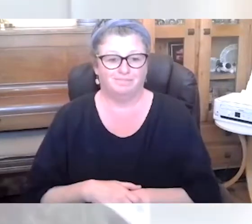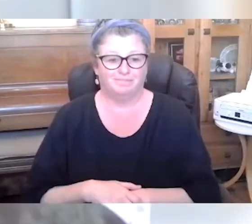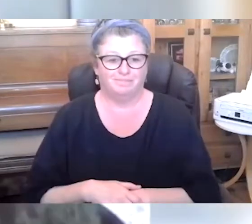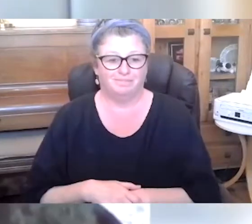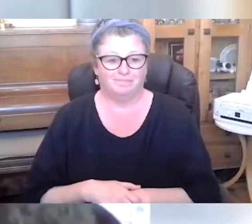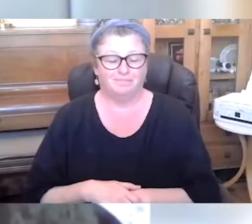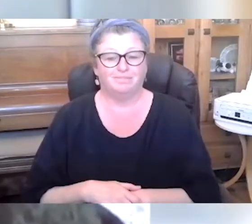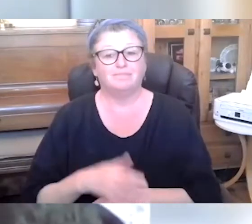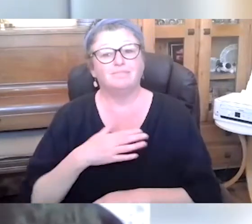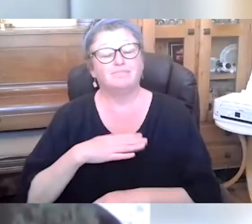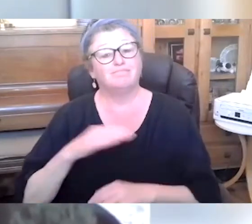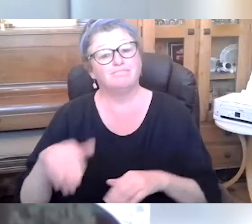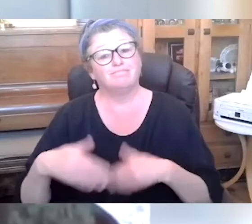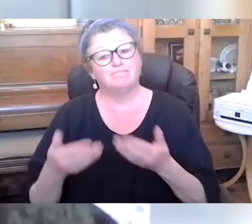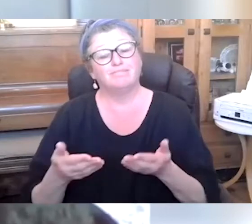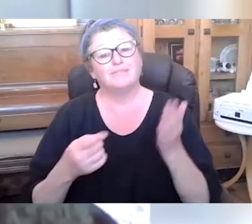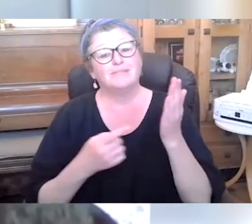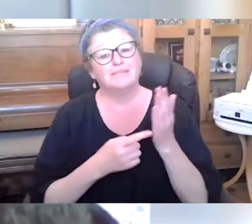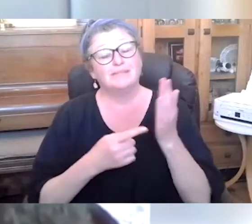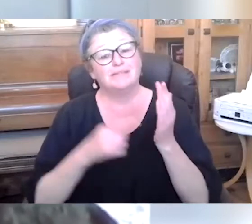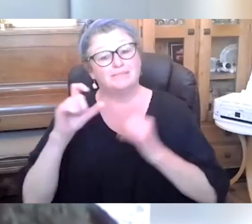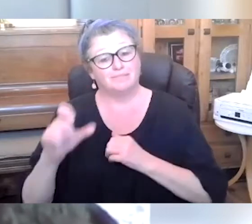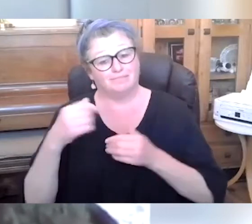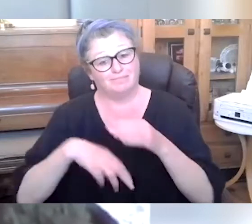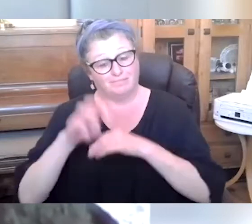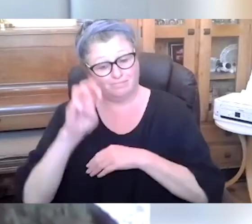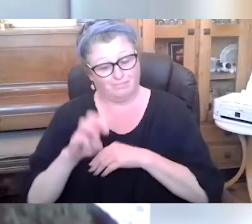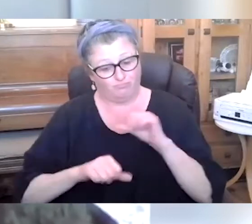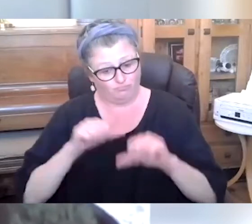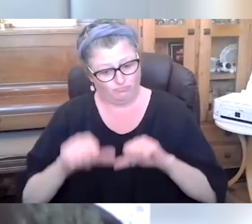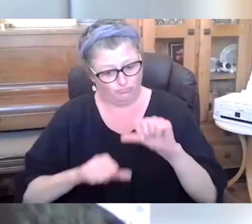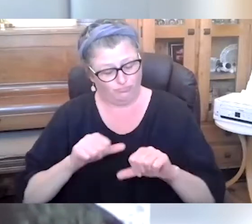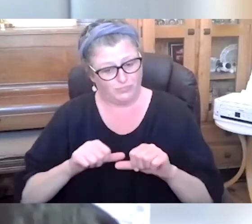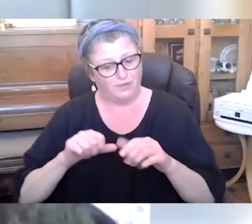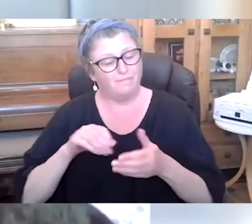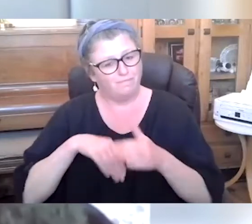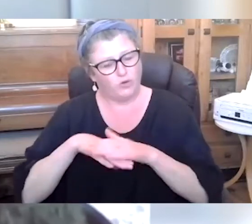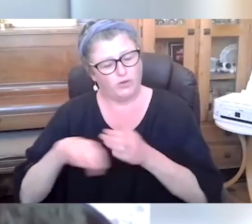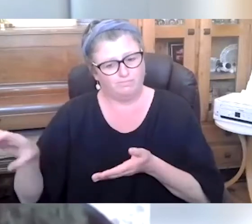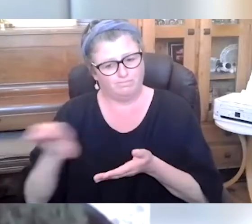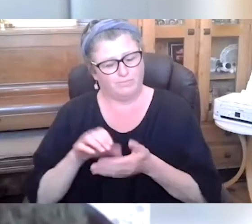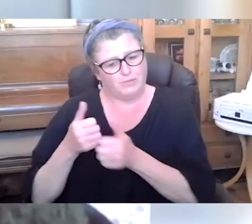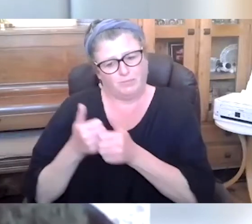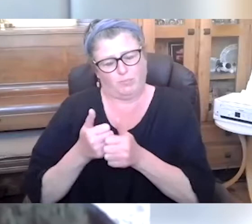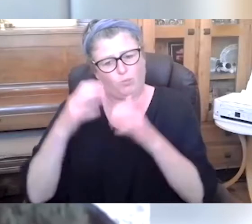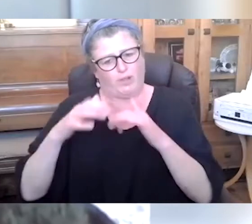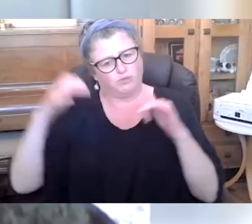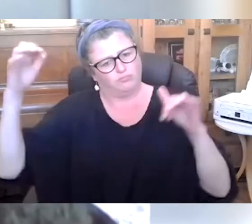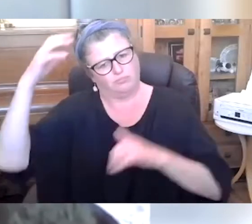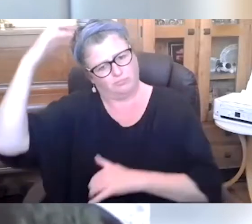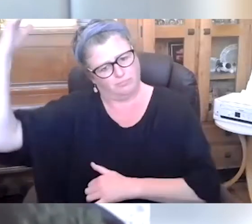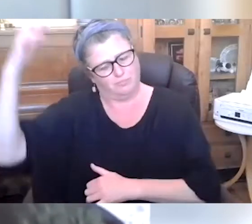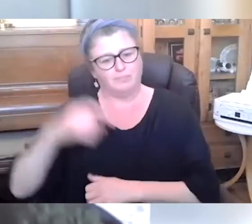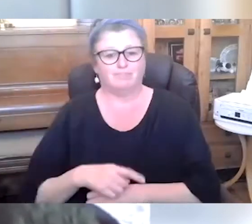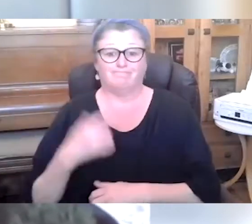I'd like to introduce Tempo Time Credits in Cymru, a programme which is fully funded and supported by the Welsh Government. This